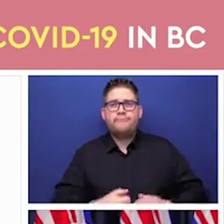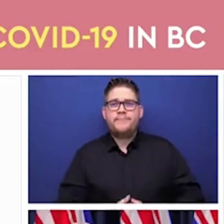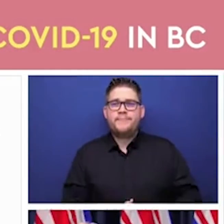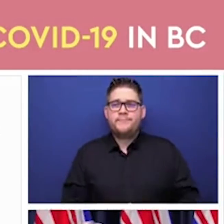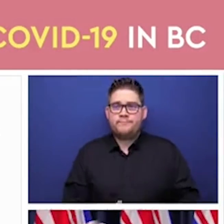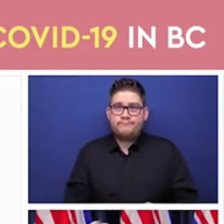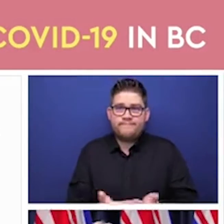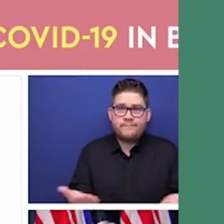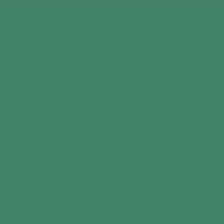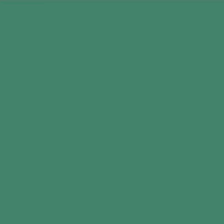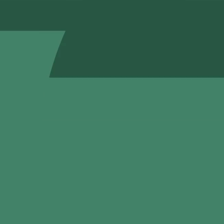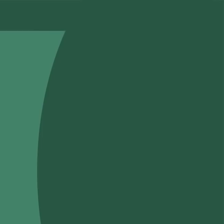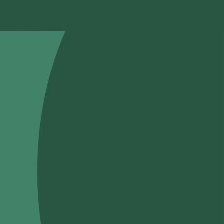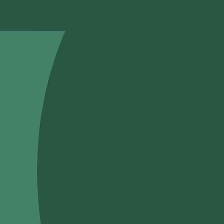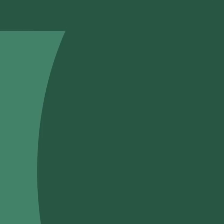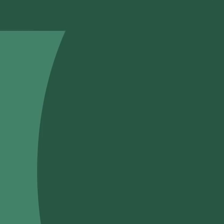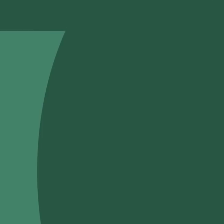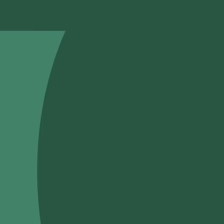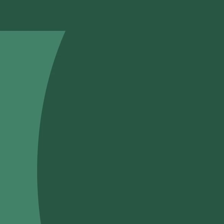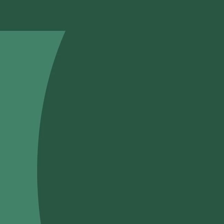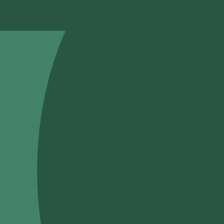at the podium. Thank you very much.